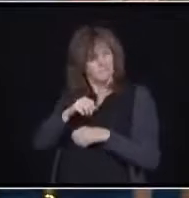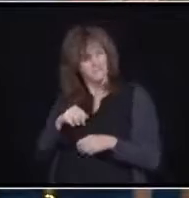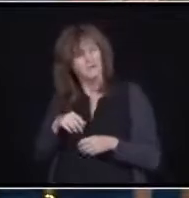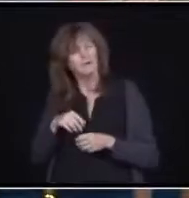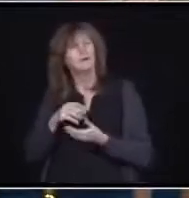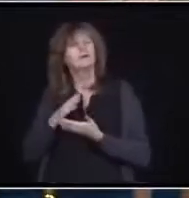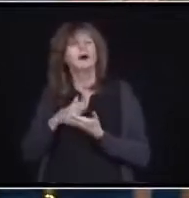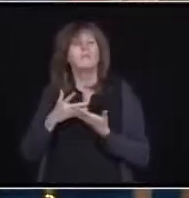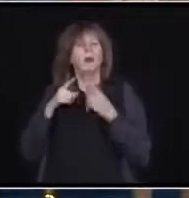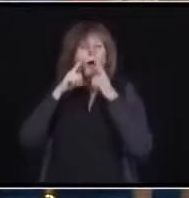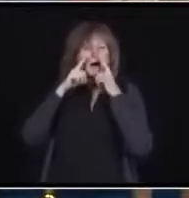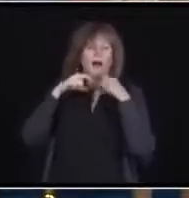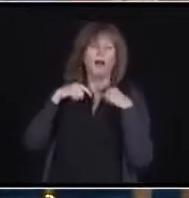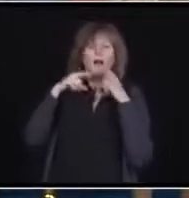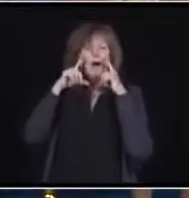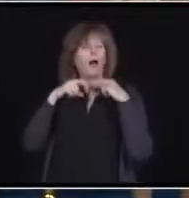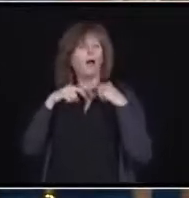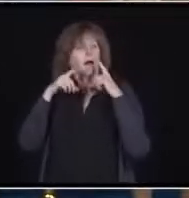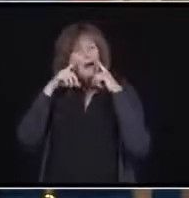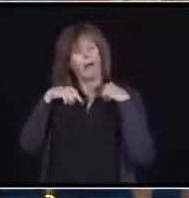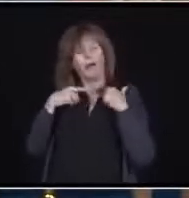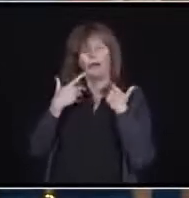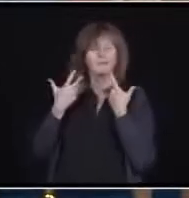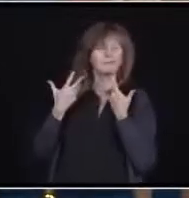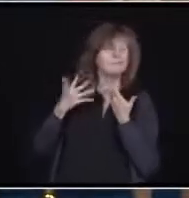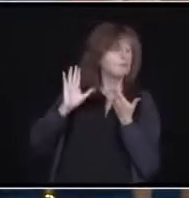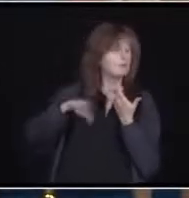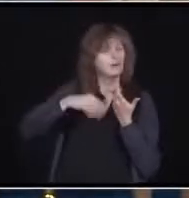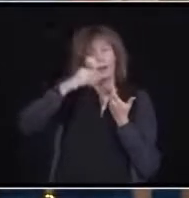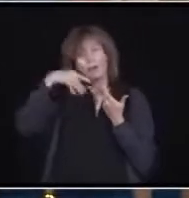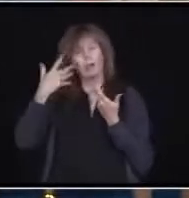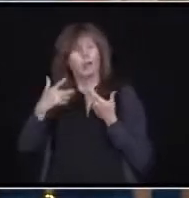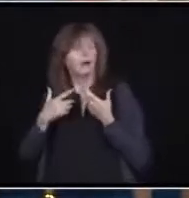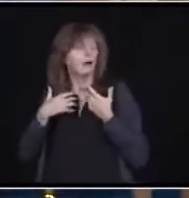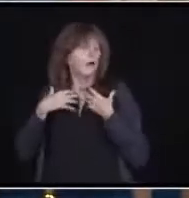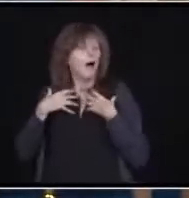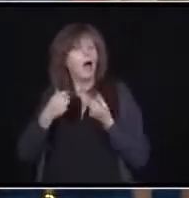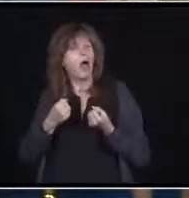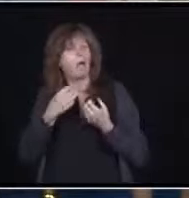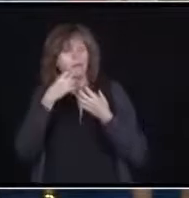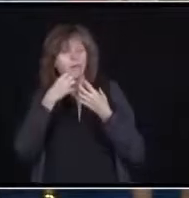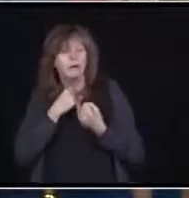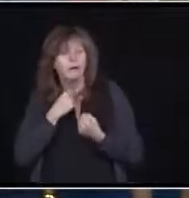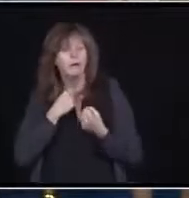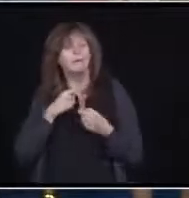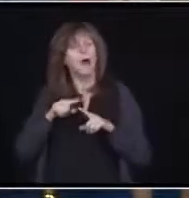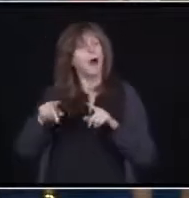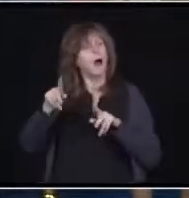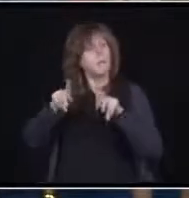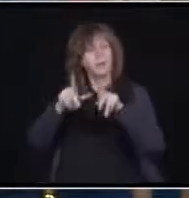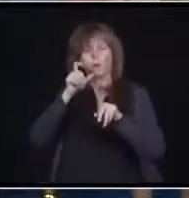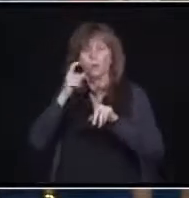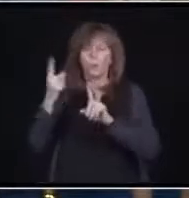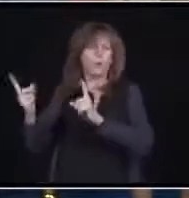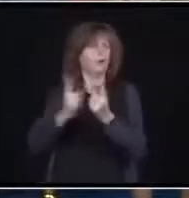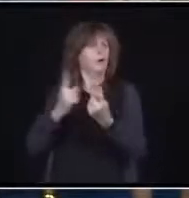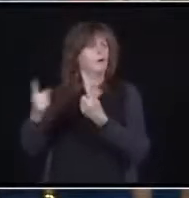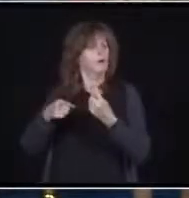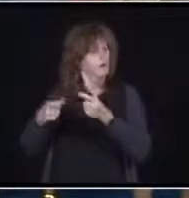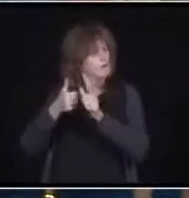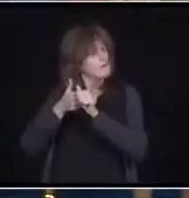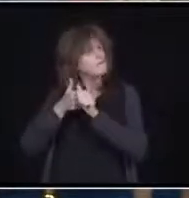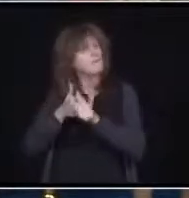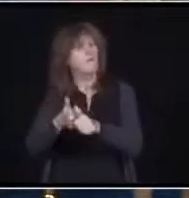health measures with their staff. When they're not in with the patrons, which they've done a good job at. Whether they're in the back rooms or pre-work and post-work.